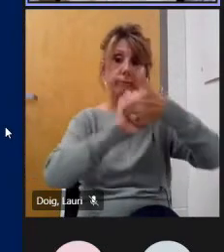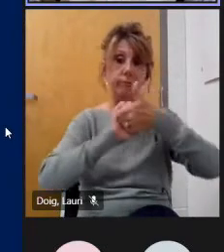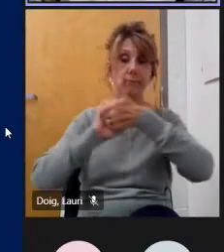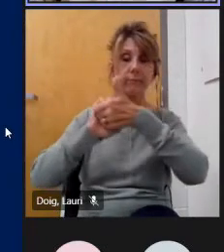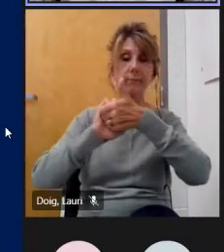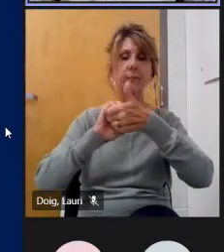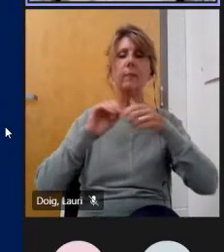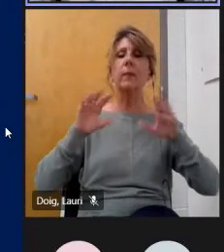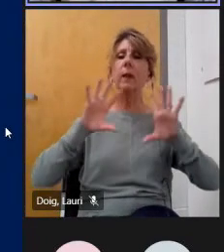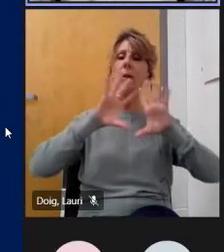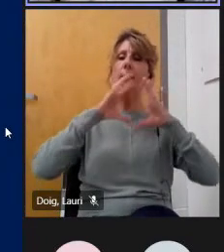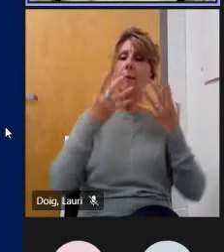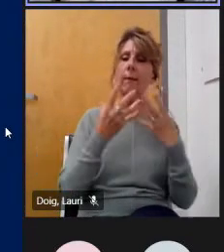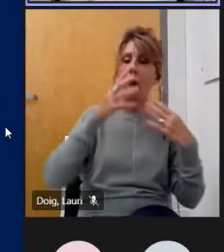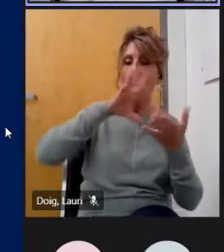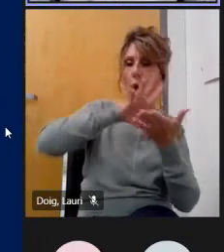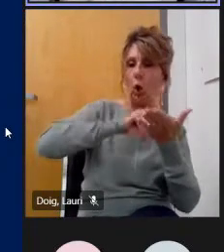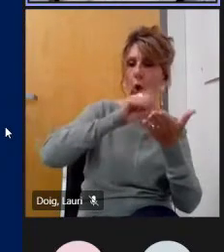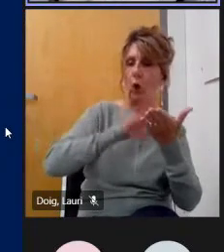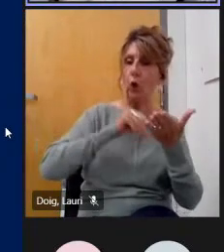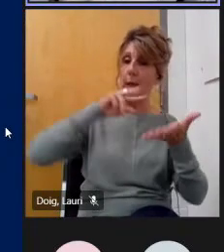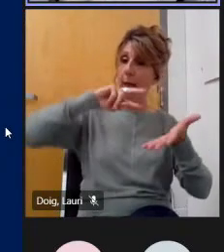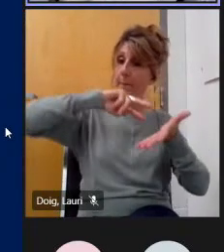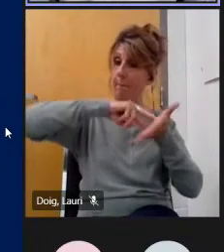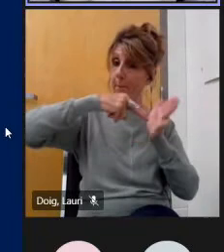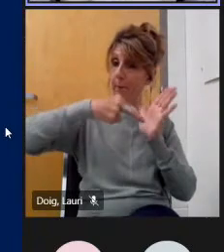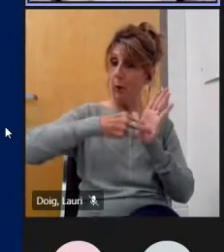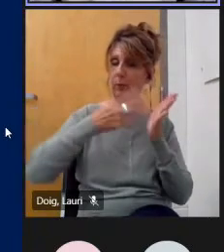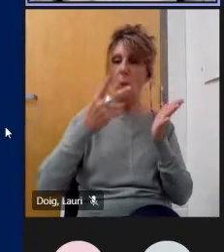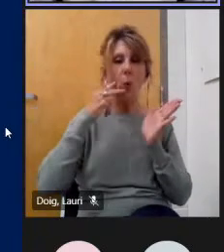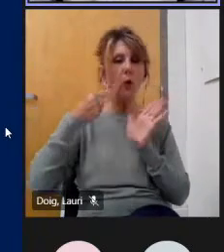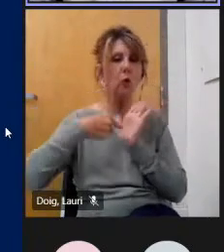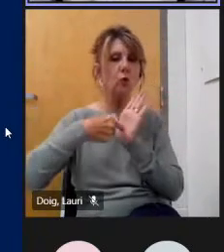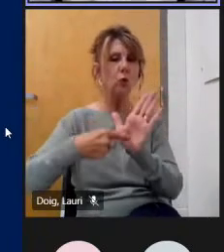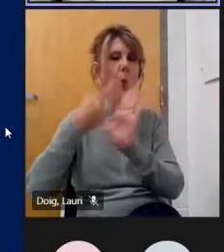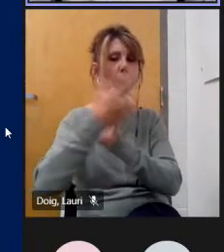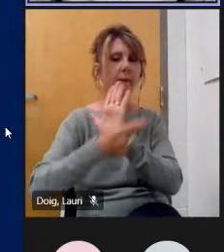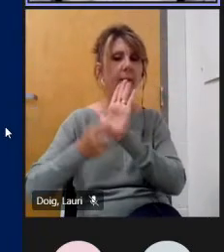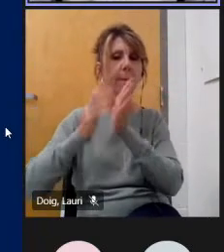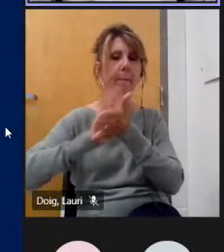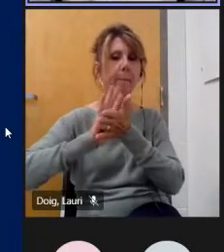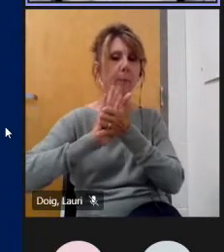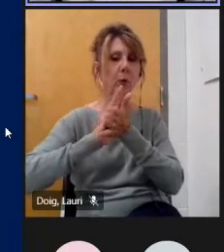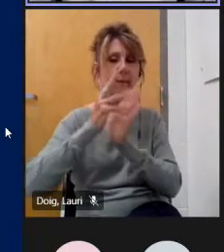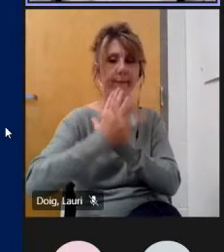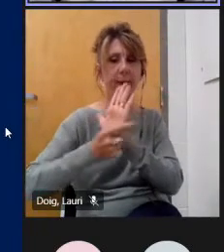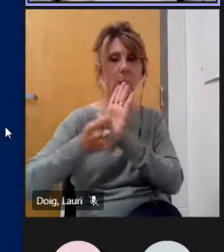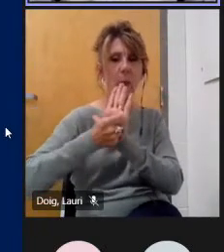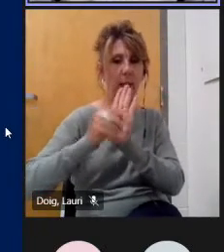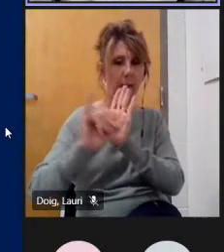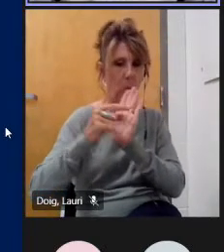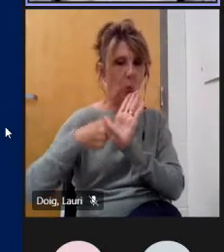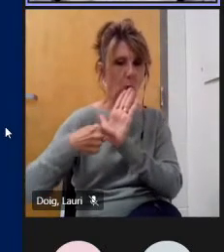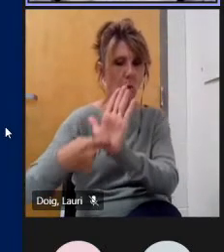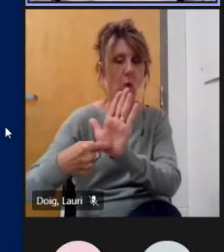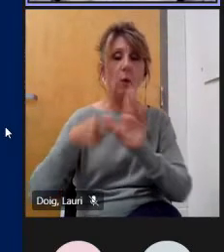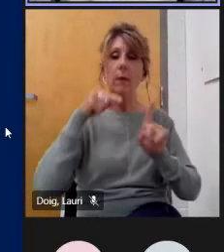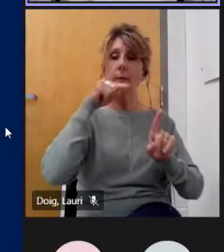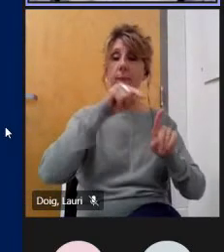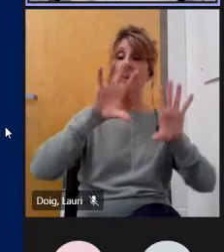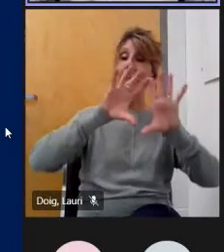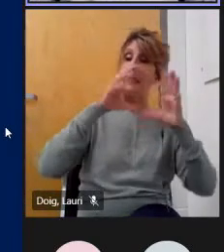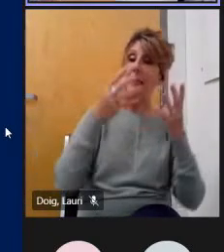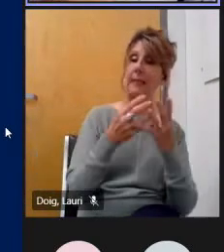a couple of really substantial things i'm going to show you a video as well but the purpose of deep learning is that